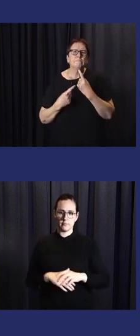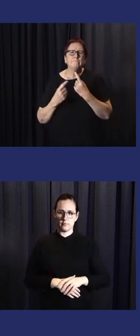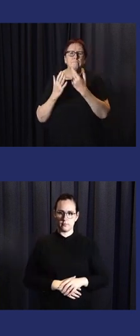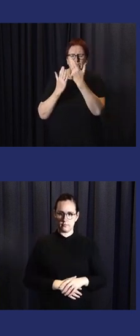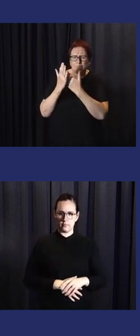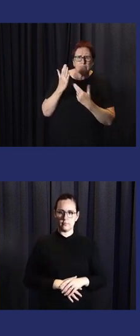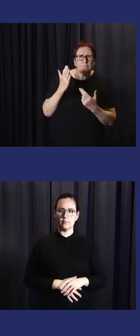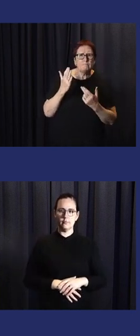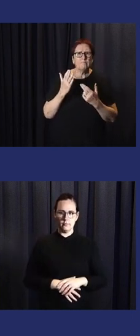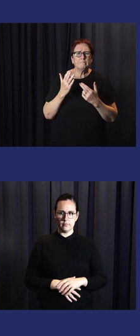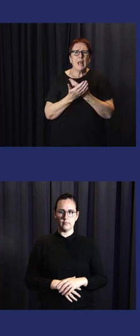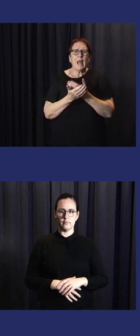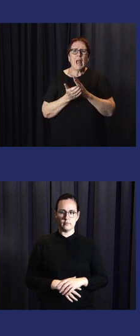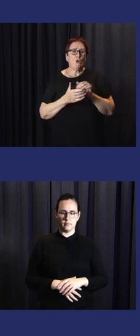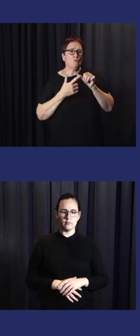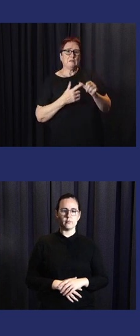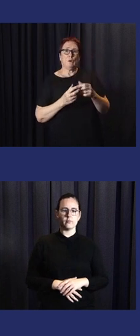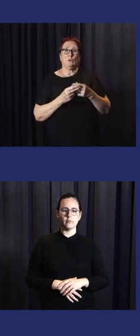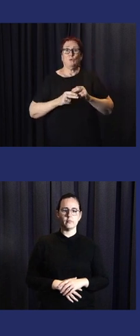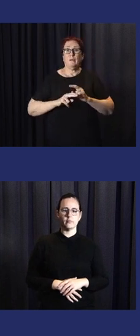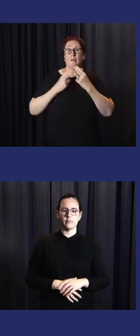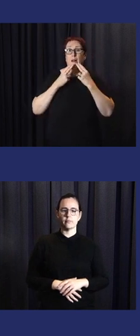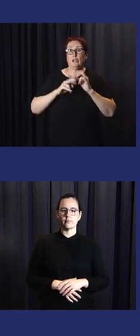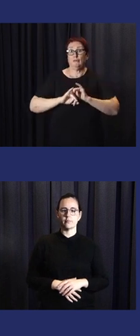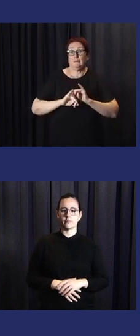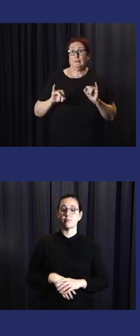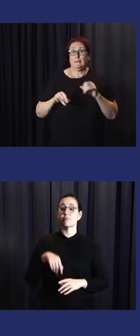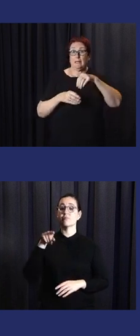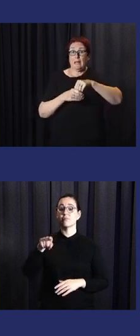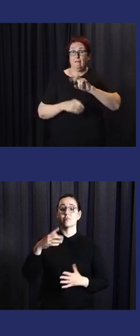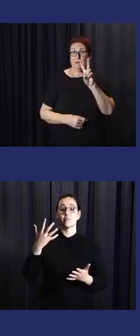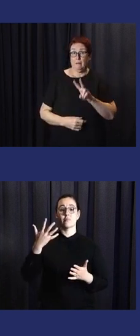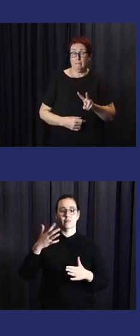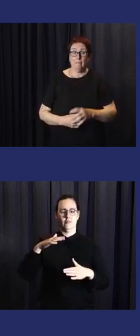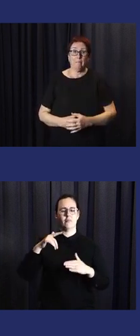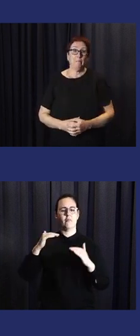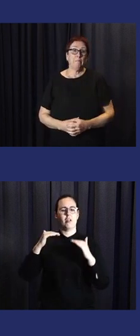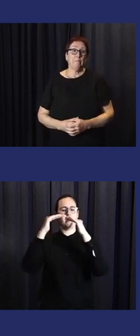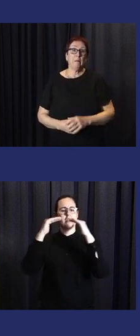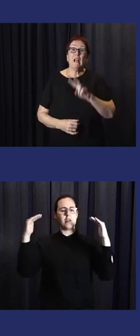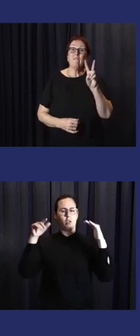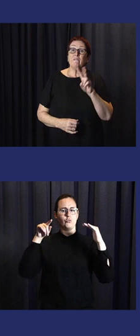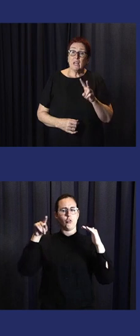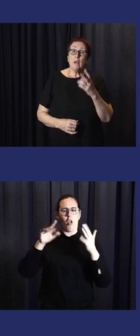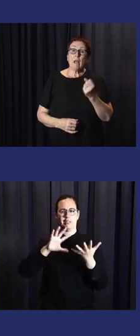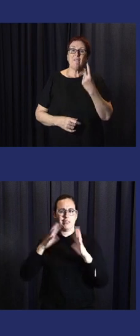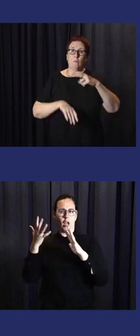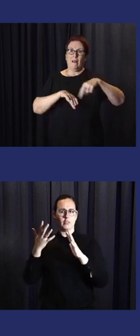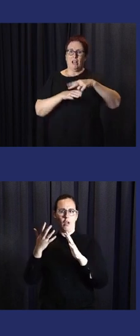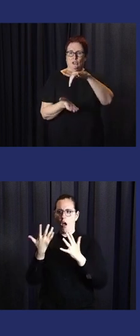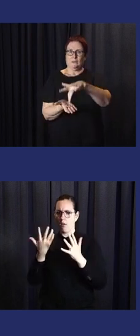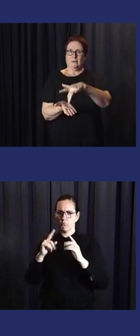And this slide introduces about the diagram of the natural result of response in Vietnam.